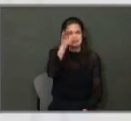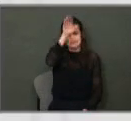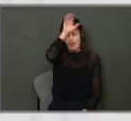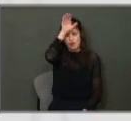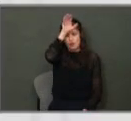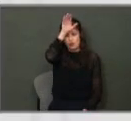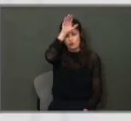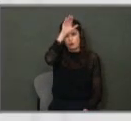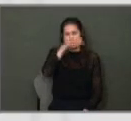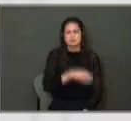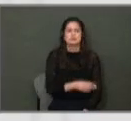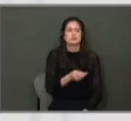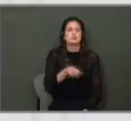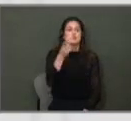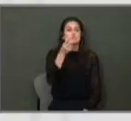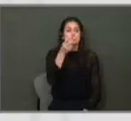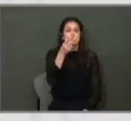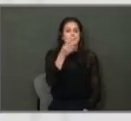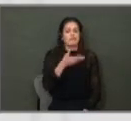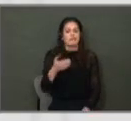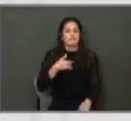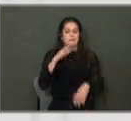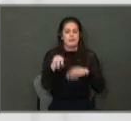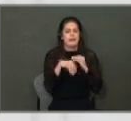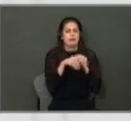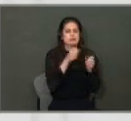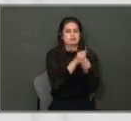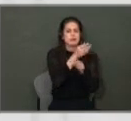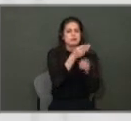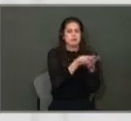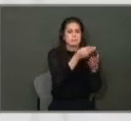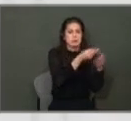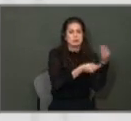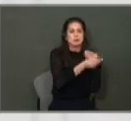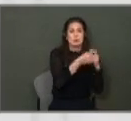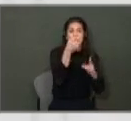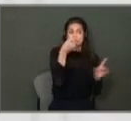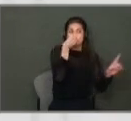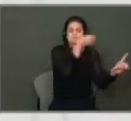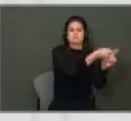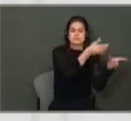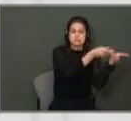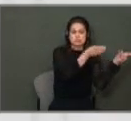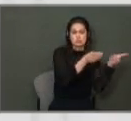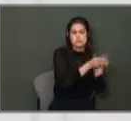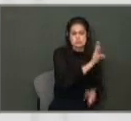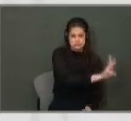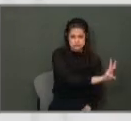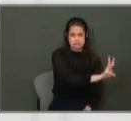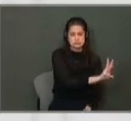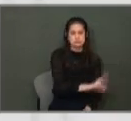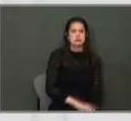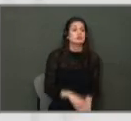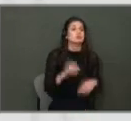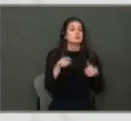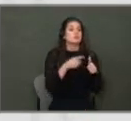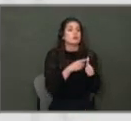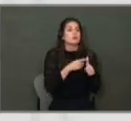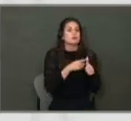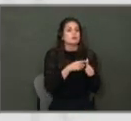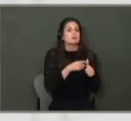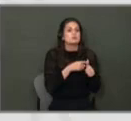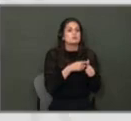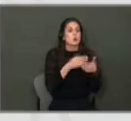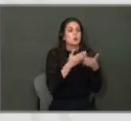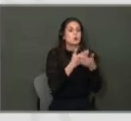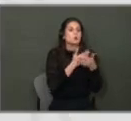There's two units that are being added in next year's budget, one of them impacting District 6. The first is a first responder unit